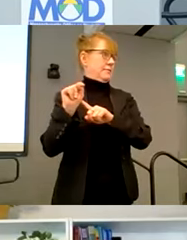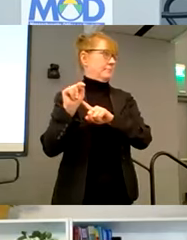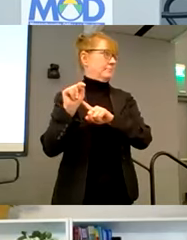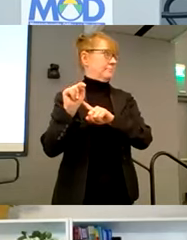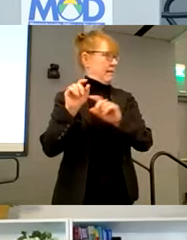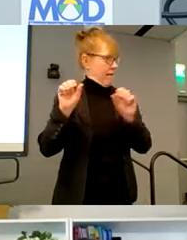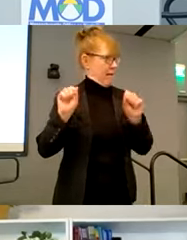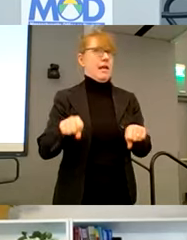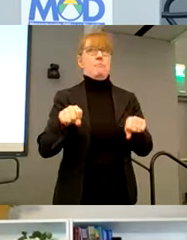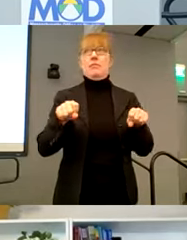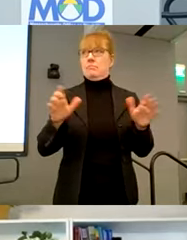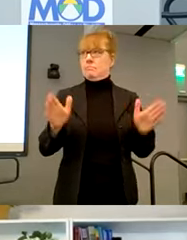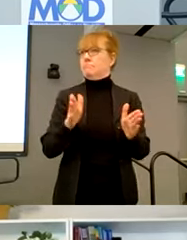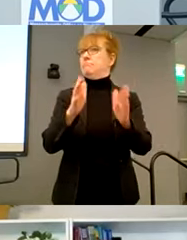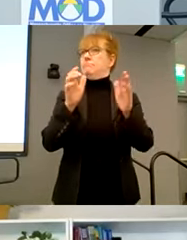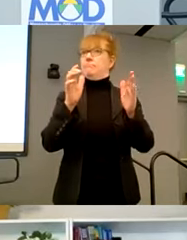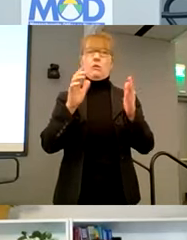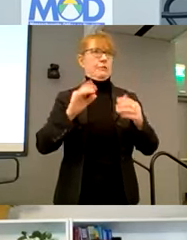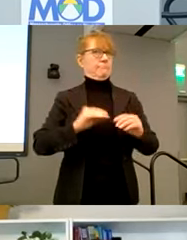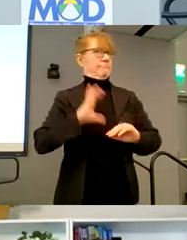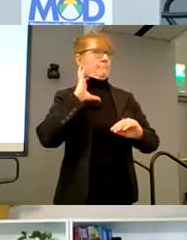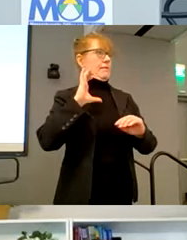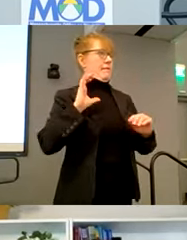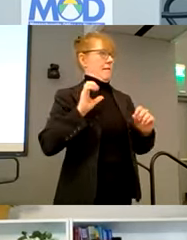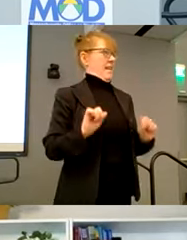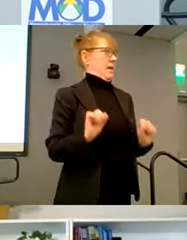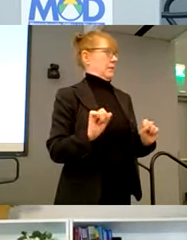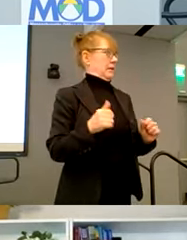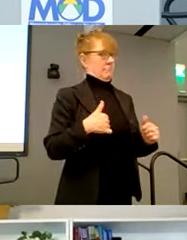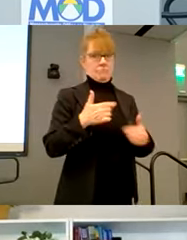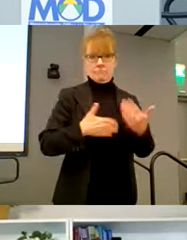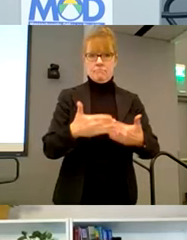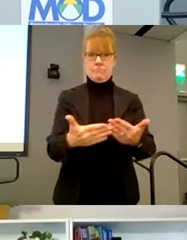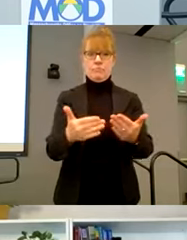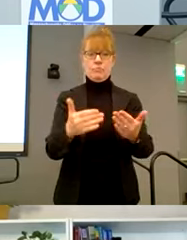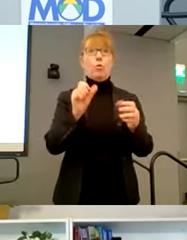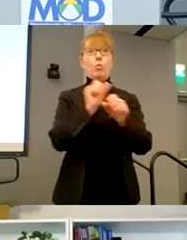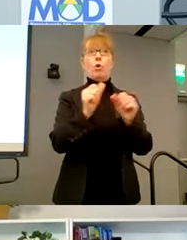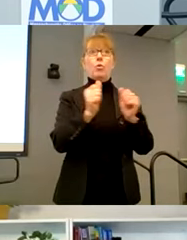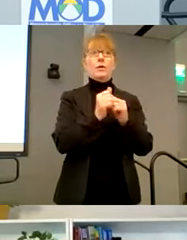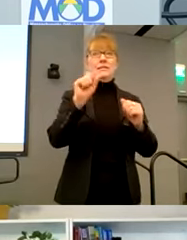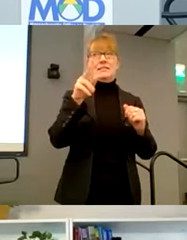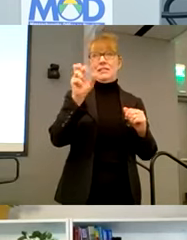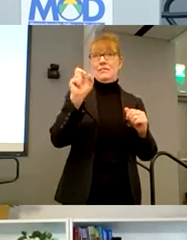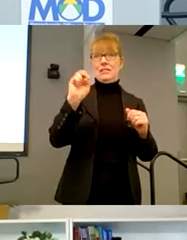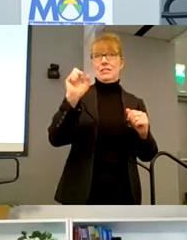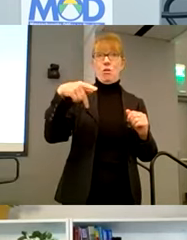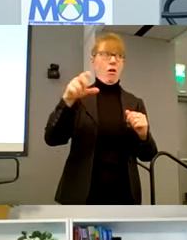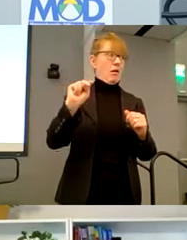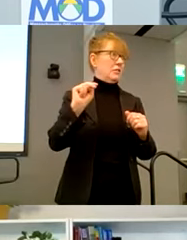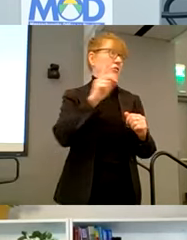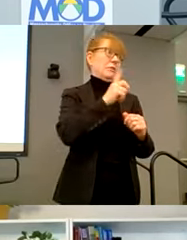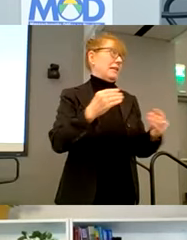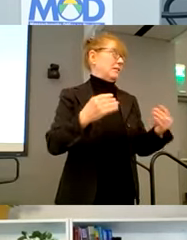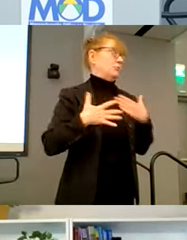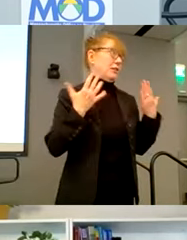games is very enabling for people with disability. I'm fortunate to, to work with also Steven Spahn, who's an inspiration to me every day, um, who has this quote and